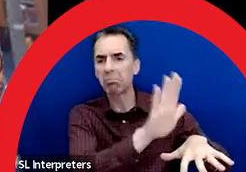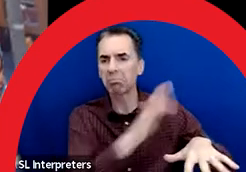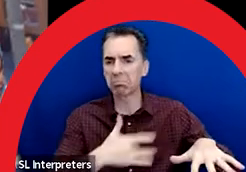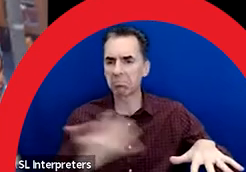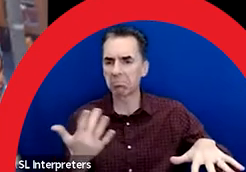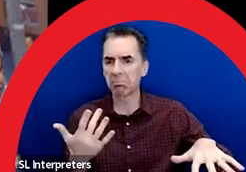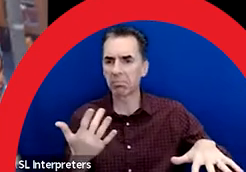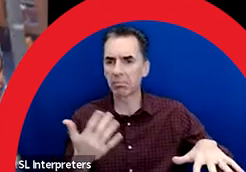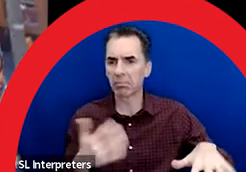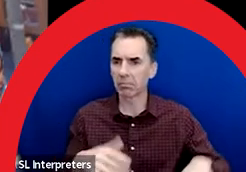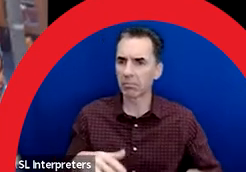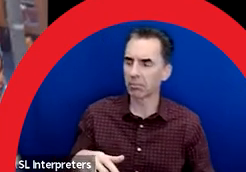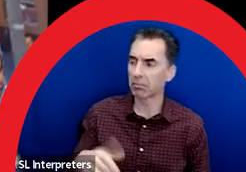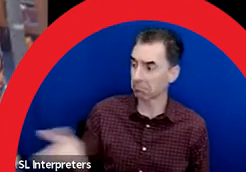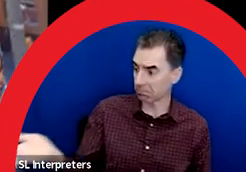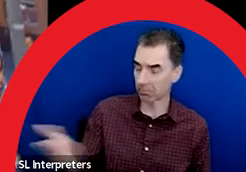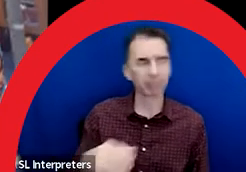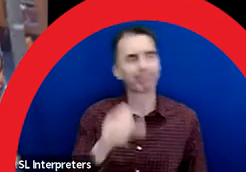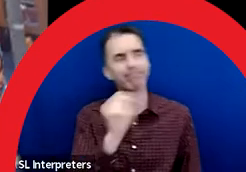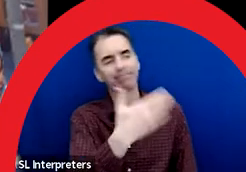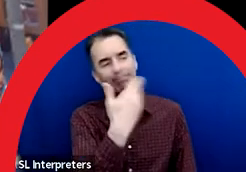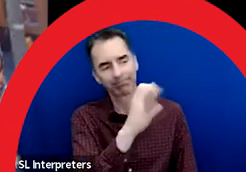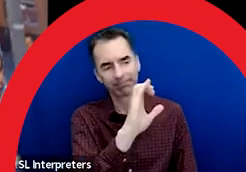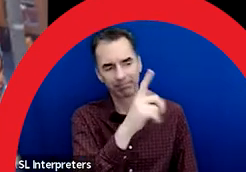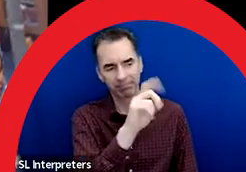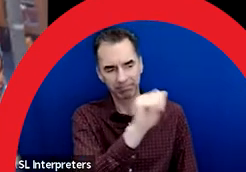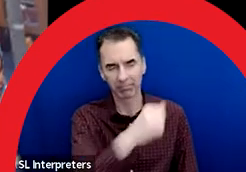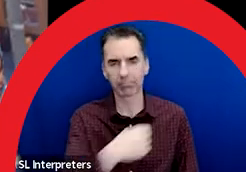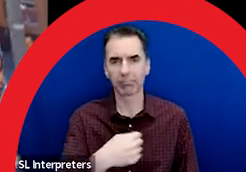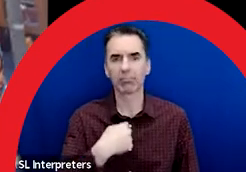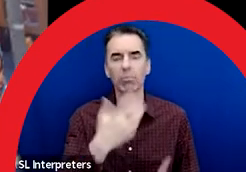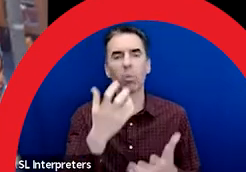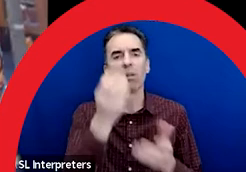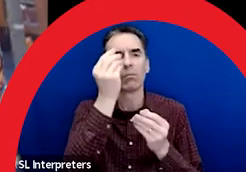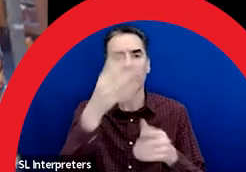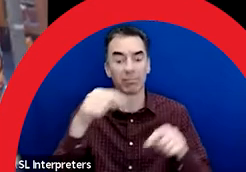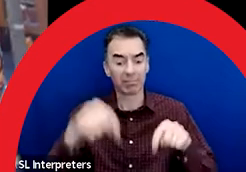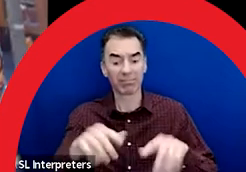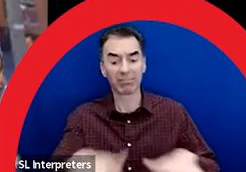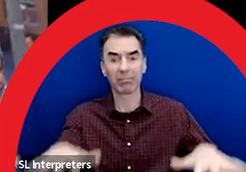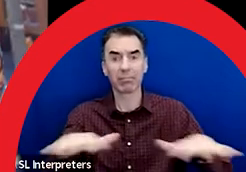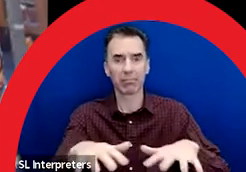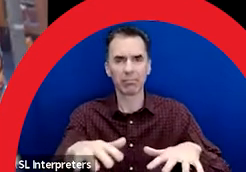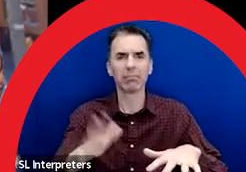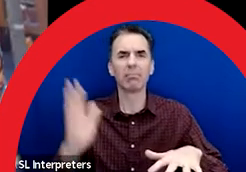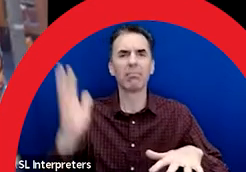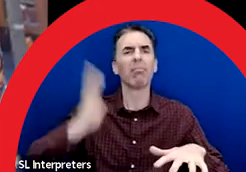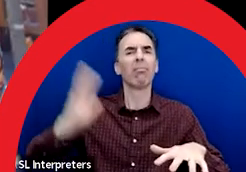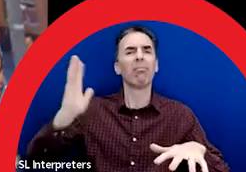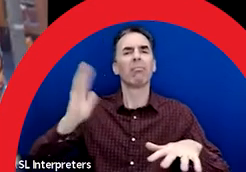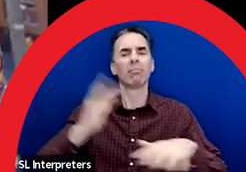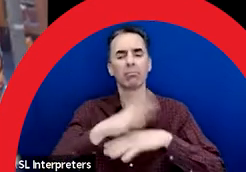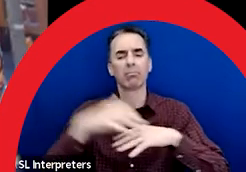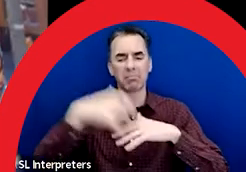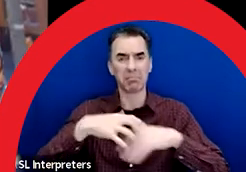Thank you, Chelsea. I want to take a moment to acknowledge the ancestral territories of the Indigenous people of Treaty 7.